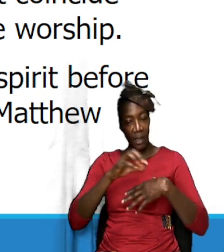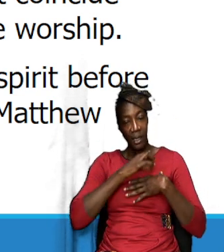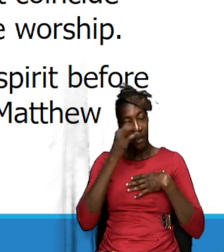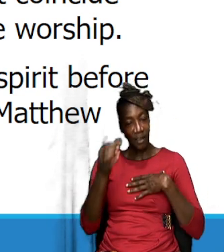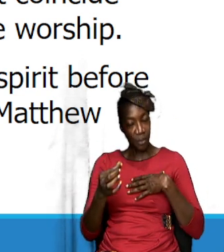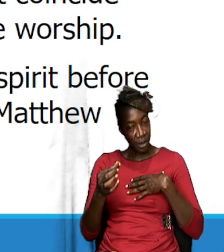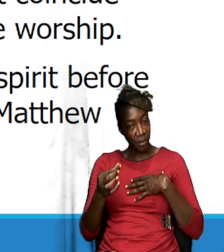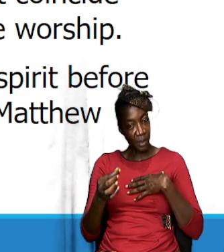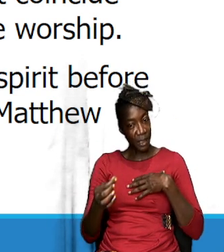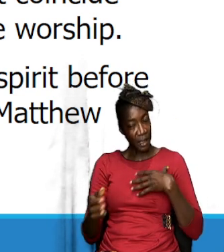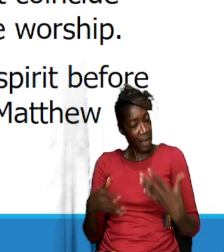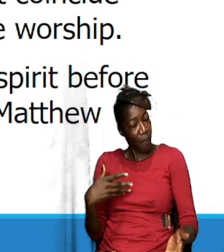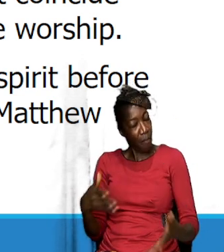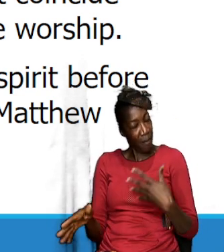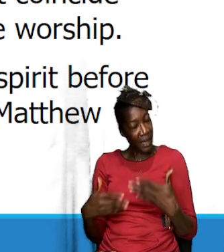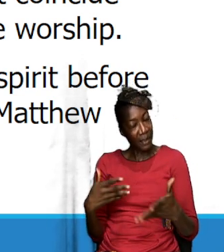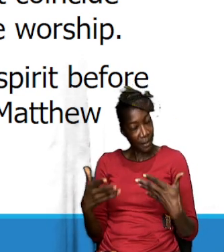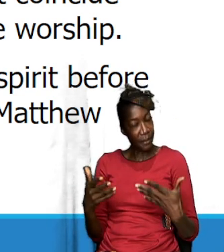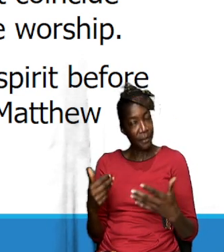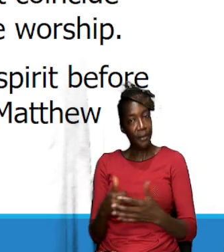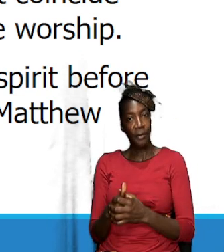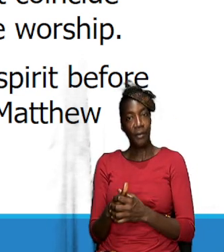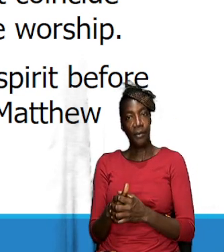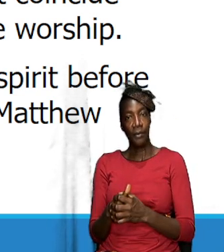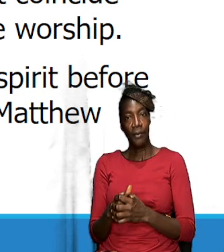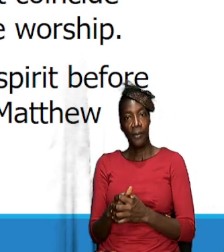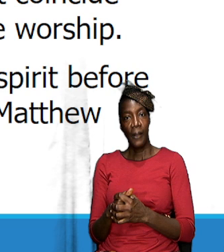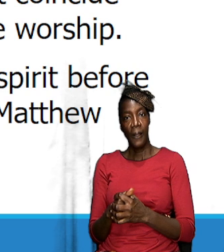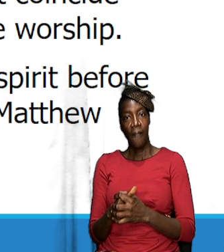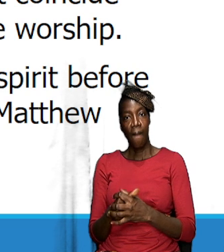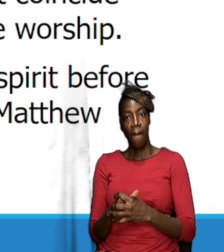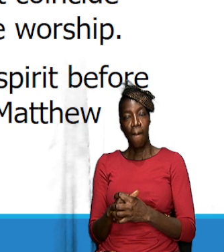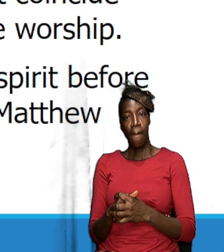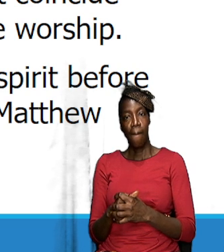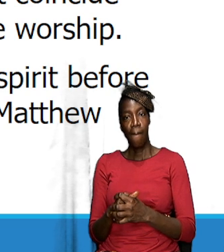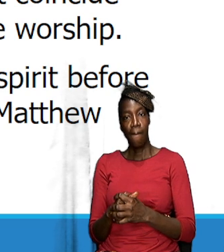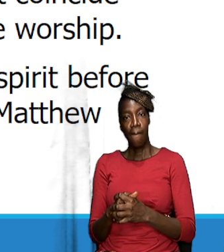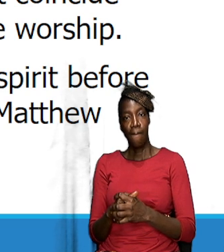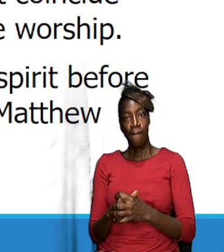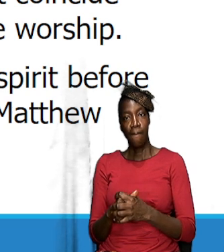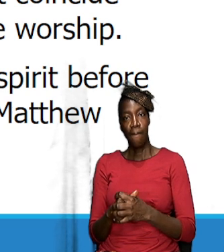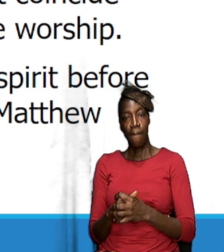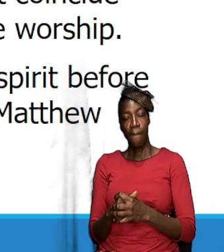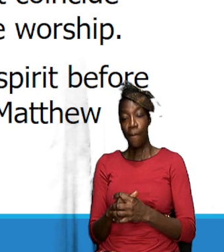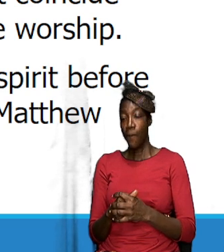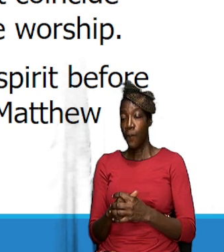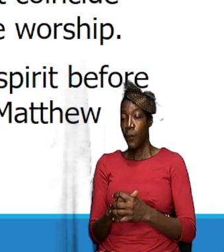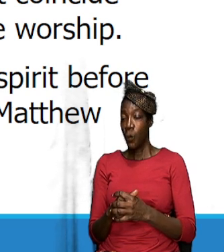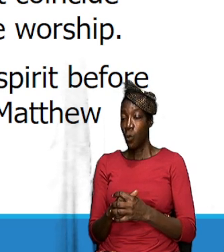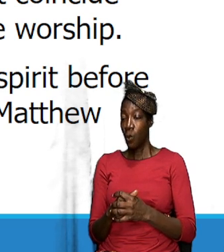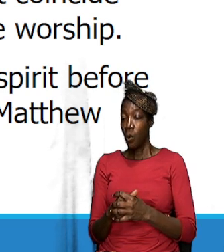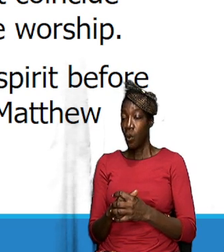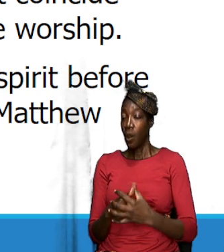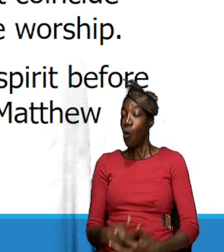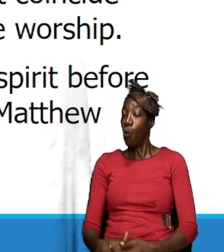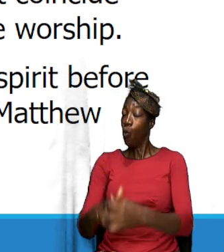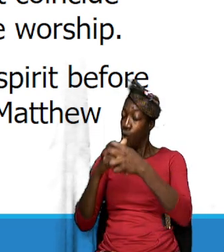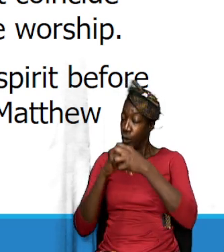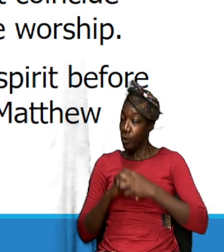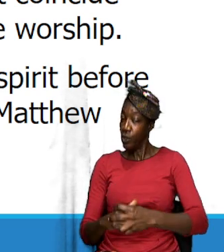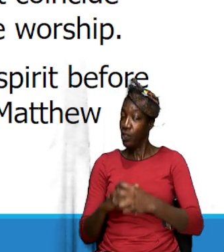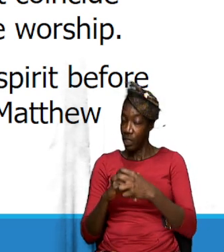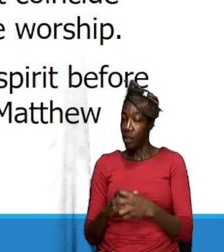spirit that matters right let me say that again where worship is concerned